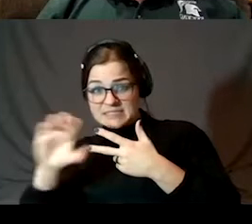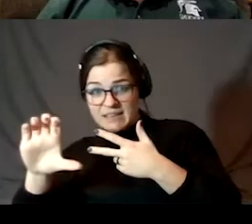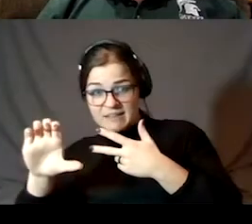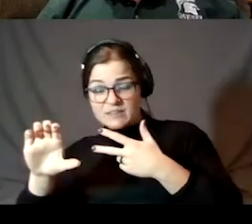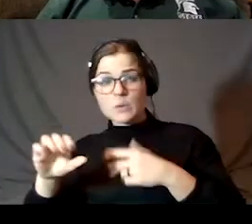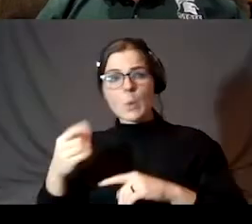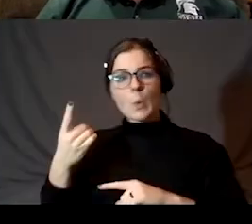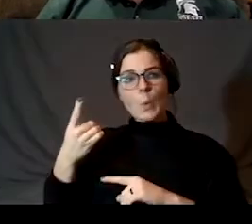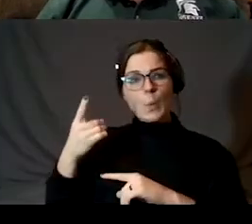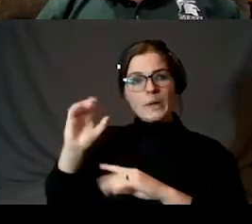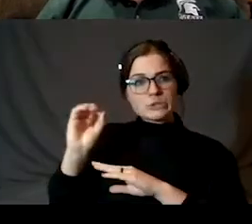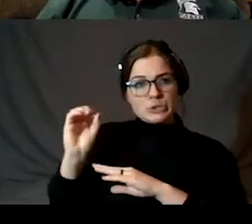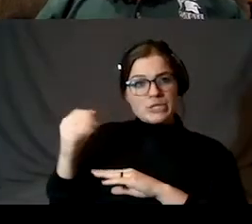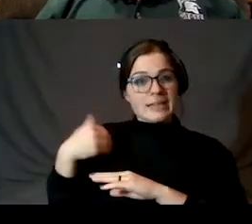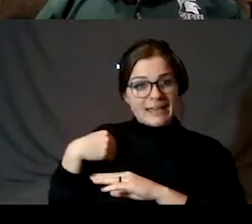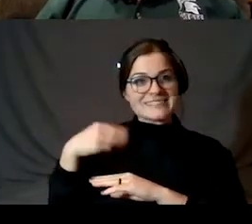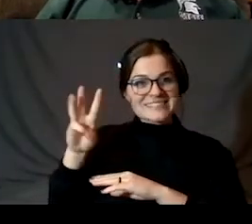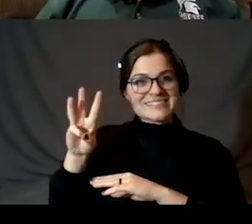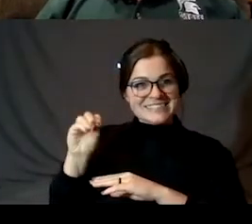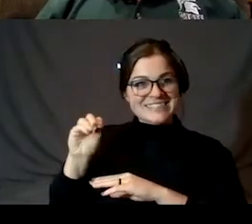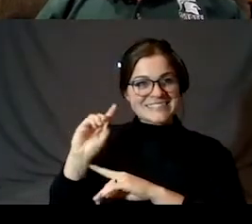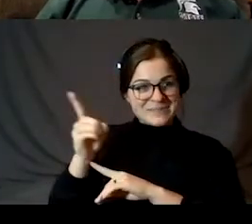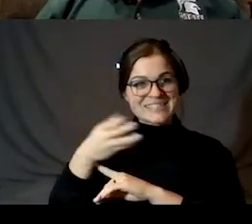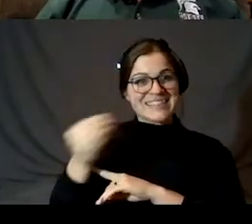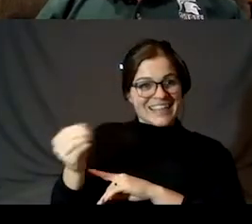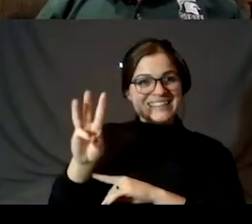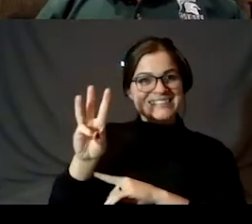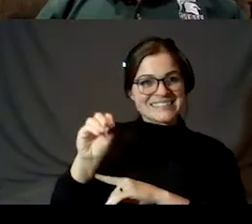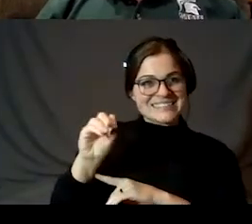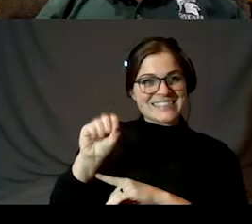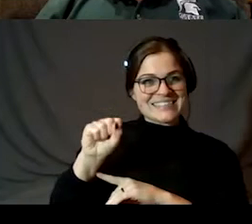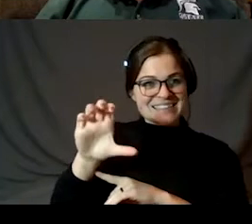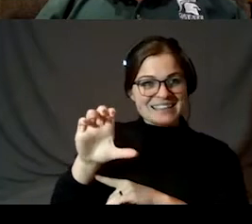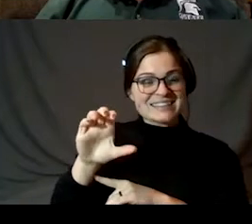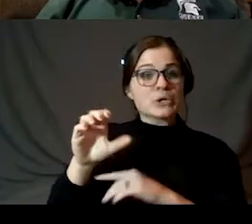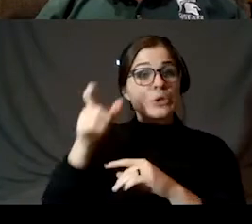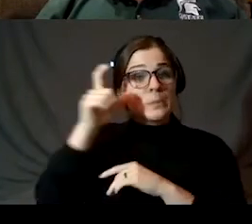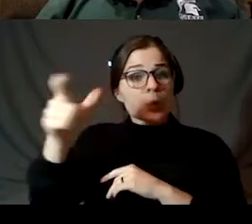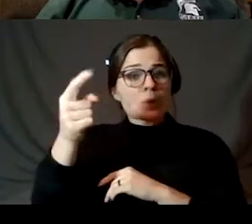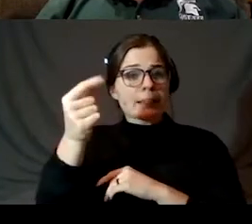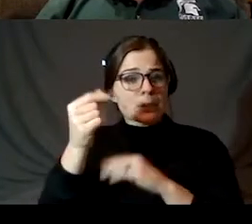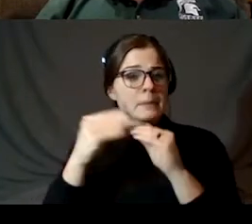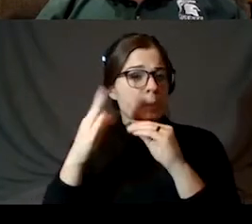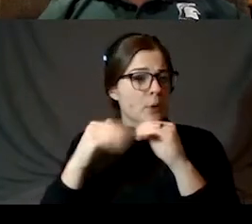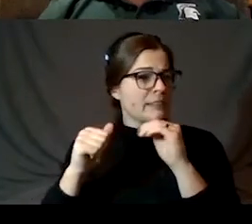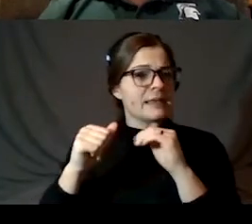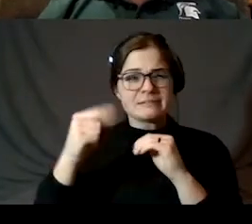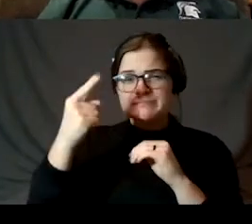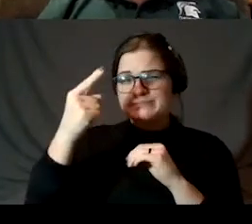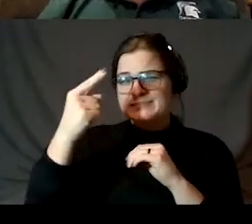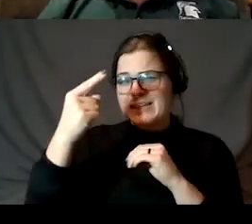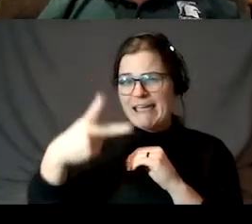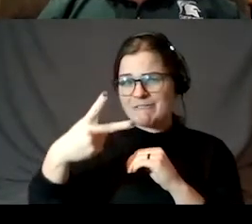60 minutes and 60 seconds. The moon is a little bit larger than a degree or half a degree. It's about 33 minutes of arc.